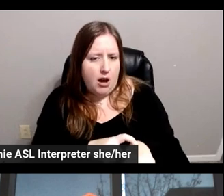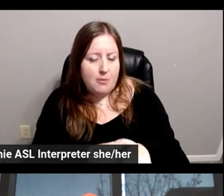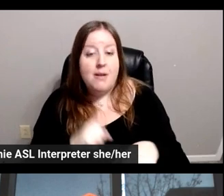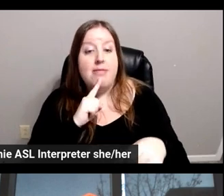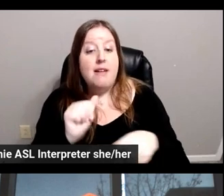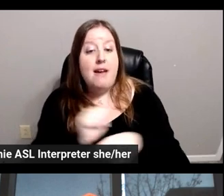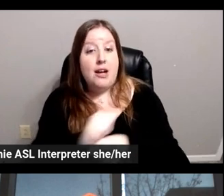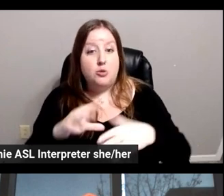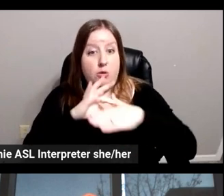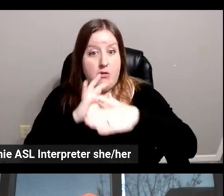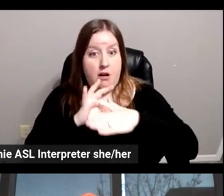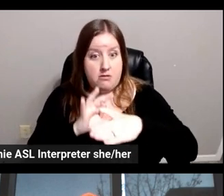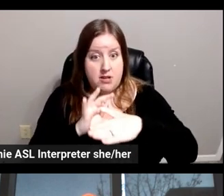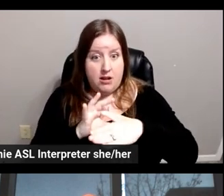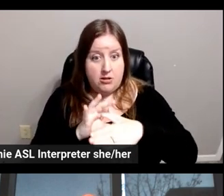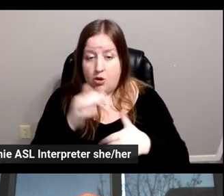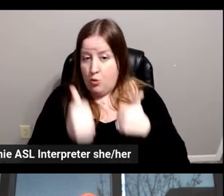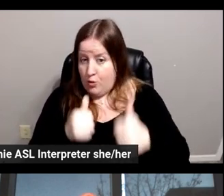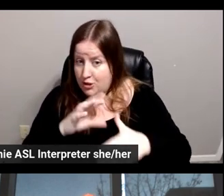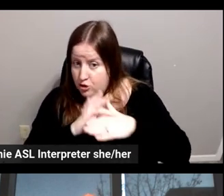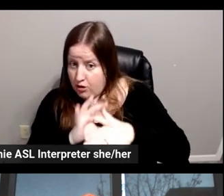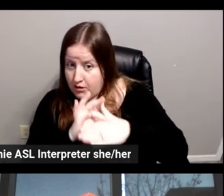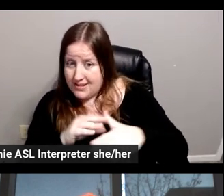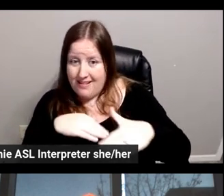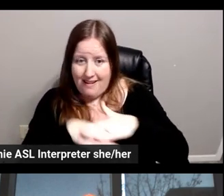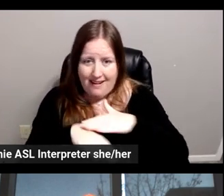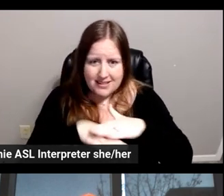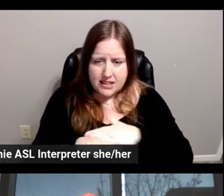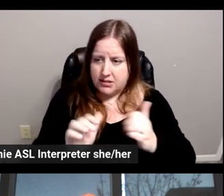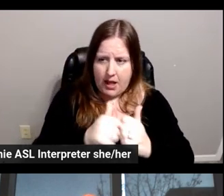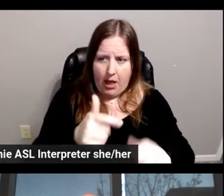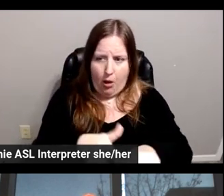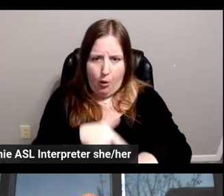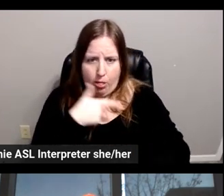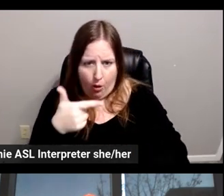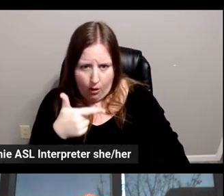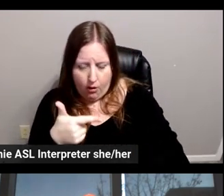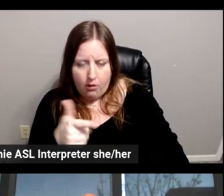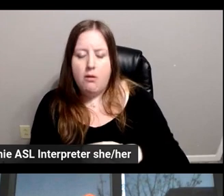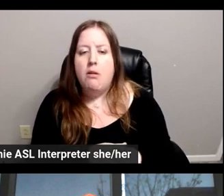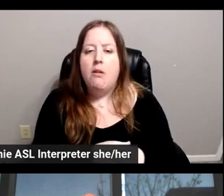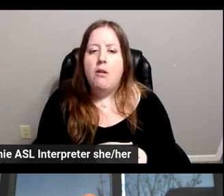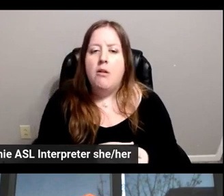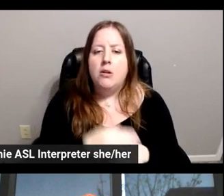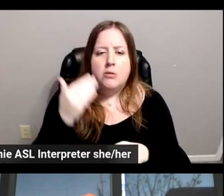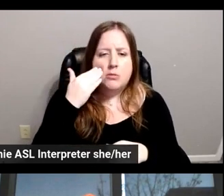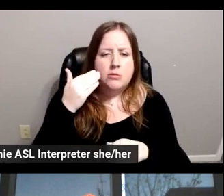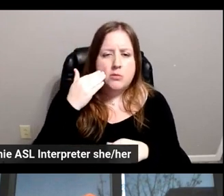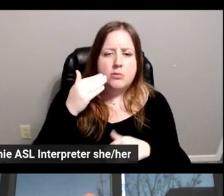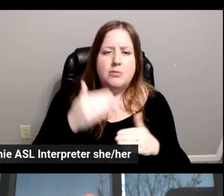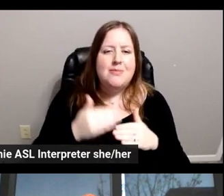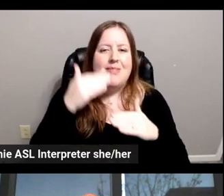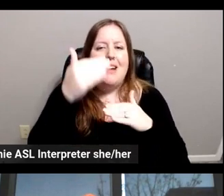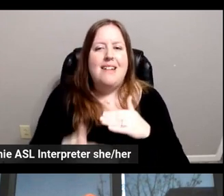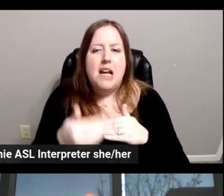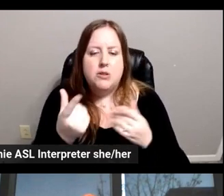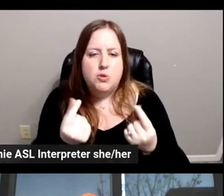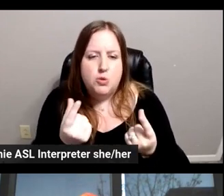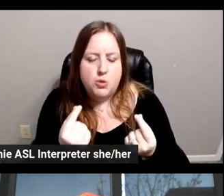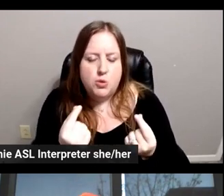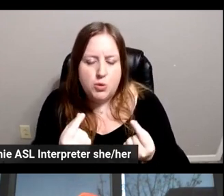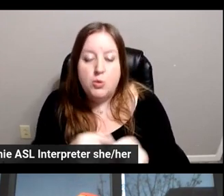content itself, which content are they accessing, how long are they accessing it for, you know, where are they moving to next. So,